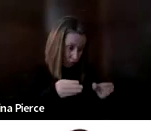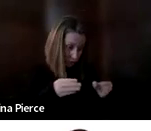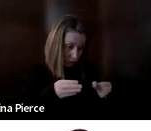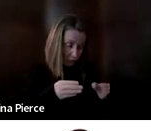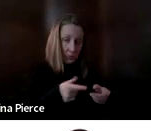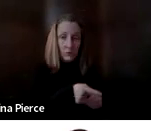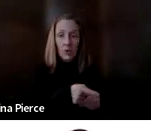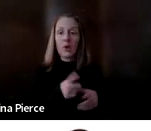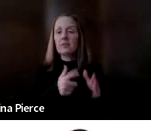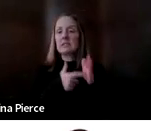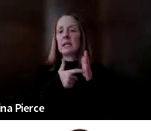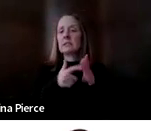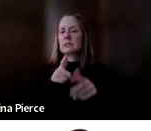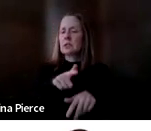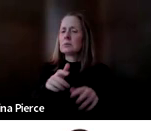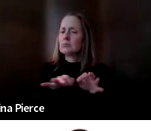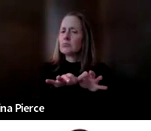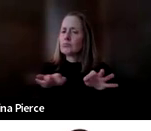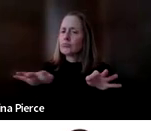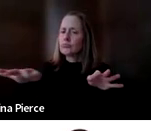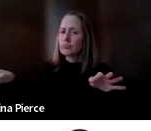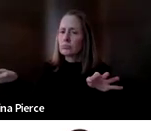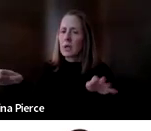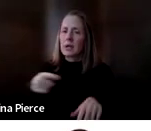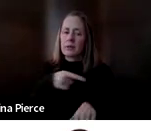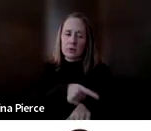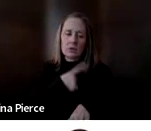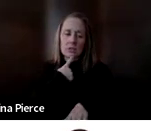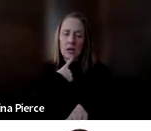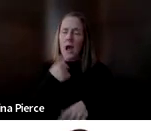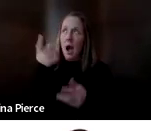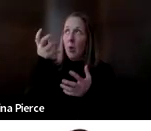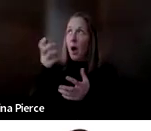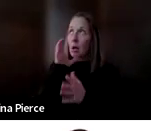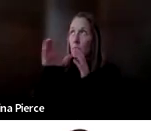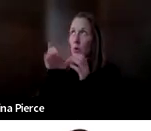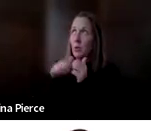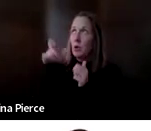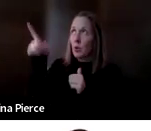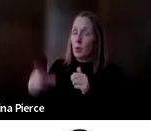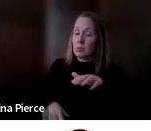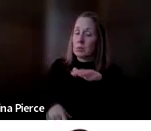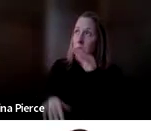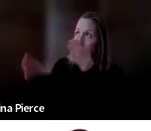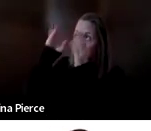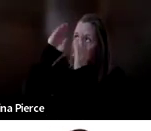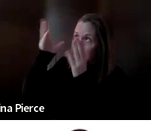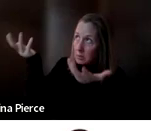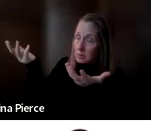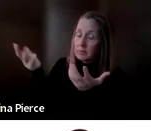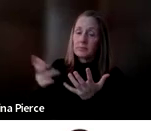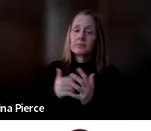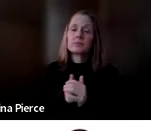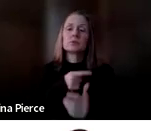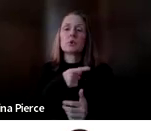to communicate with you that you know they're telling you they want to communicate with you. And last but not least we want to treat someone's